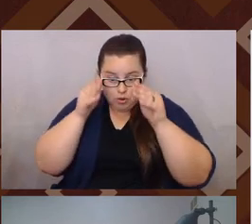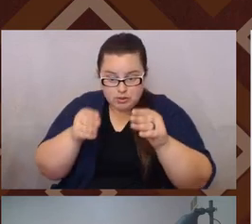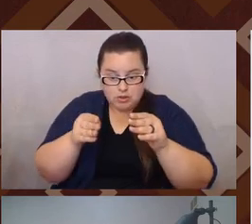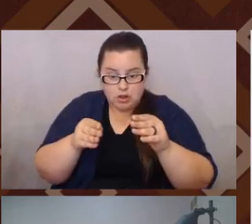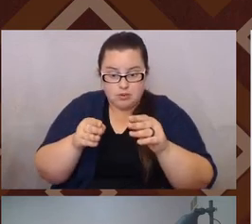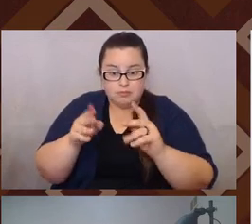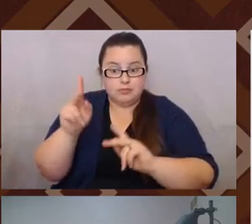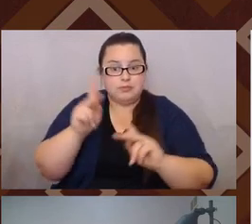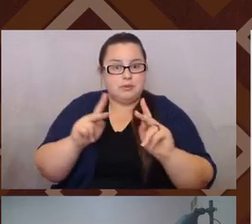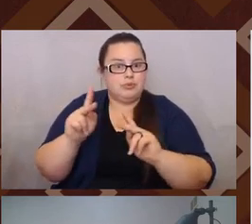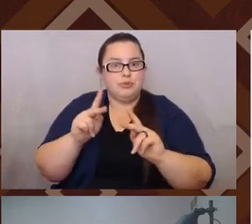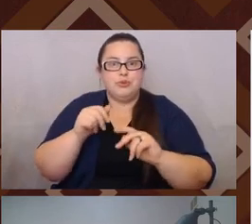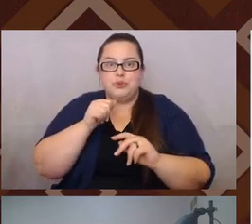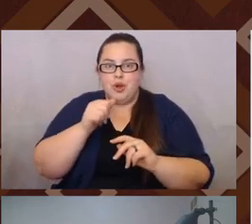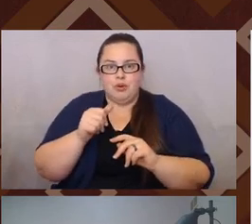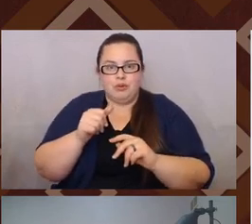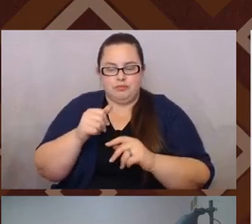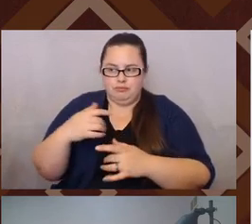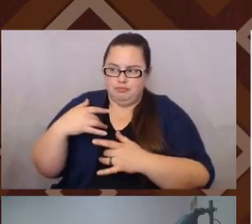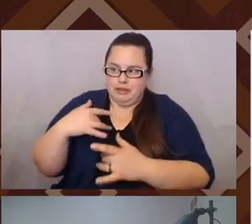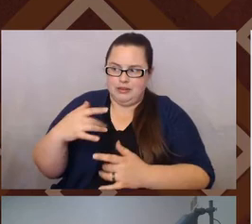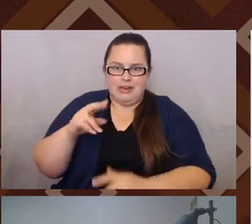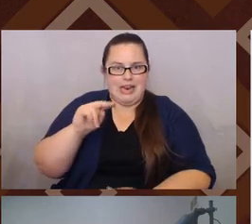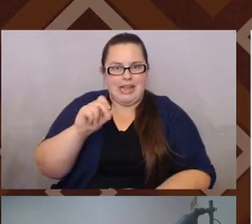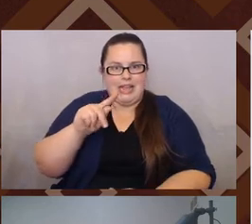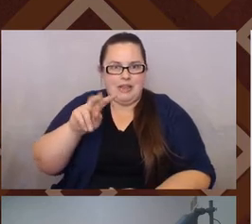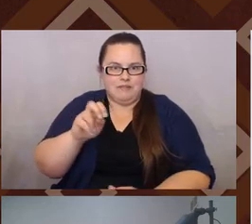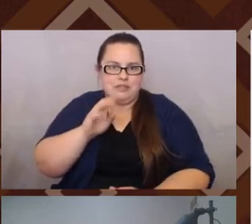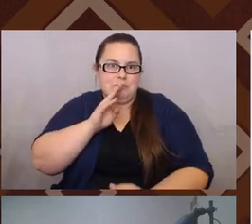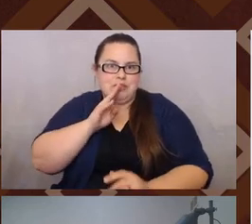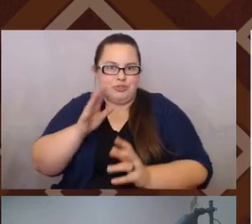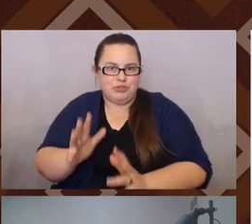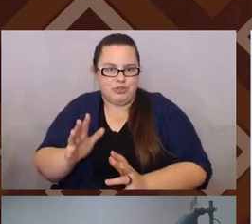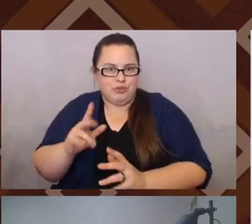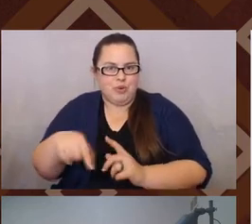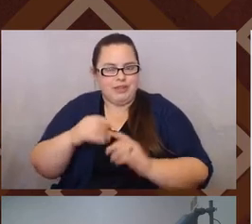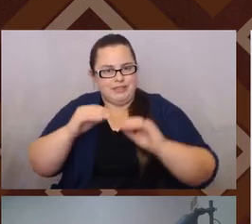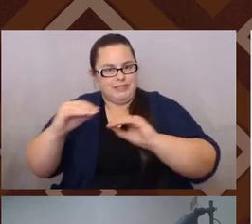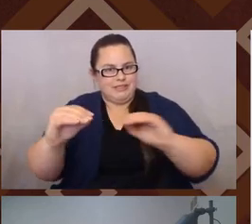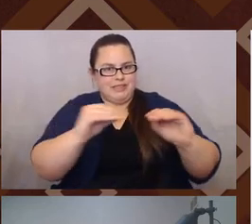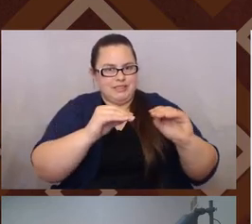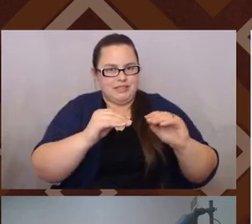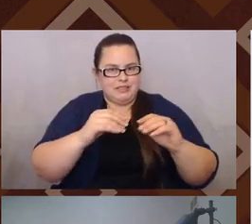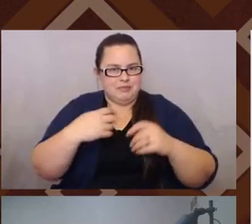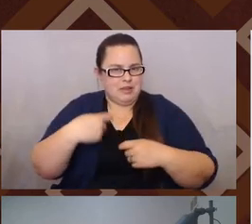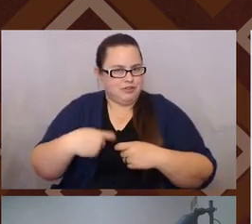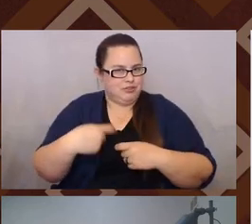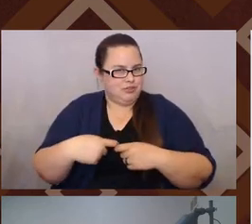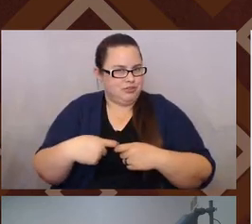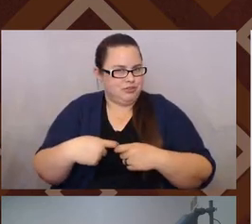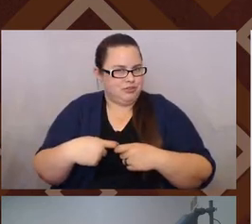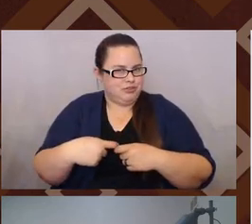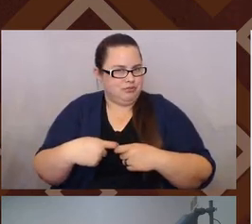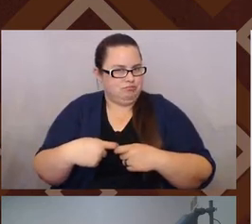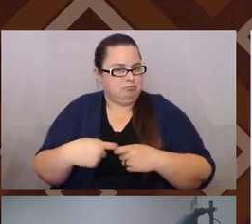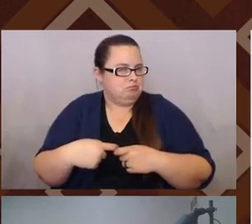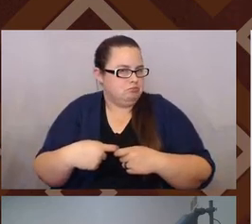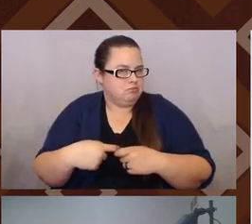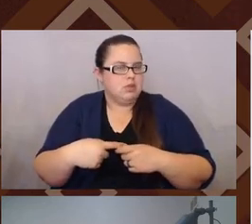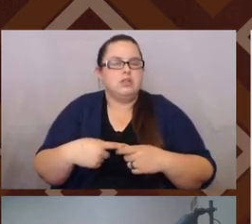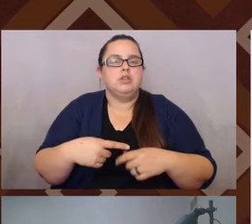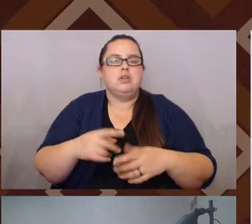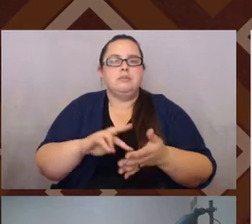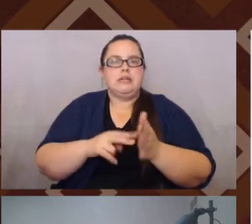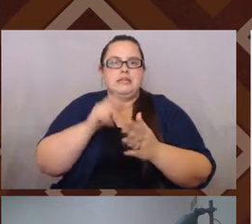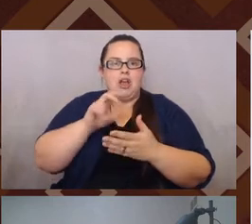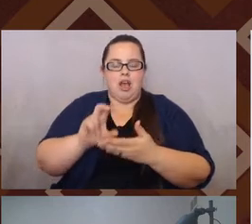when they teach Spanish. Right. There's not necessarily an investment in helping